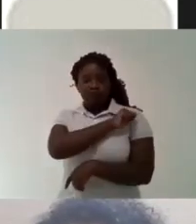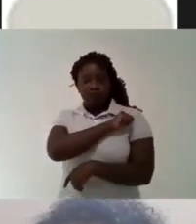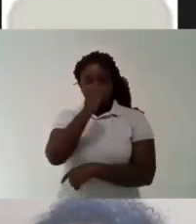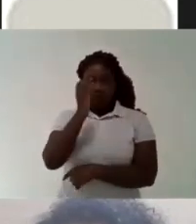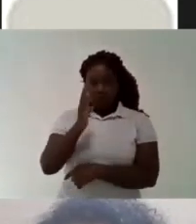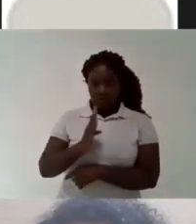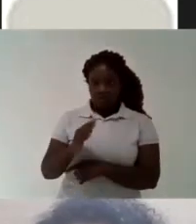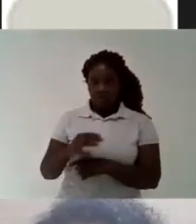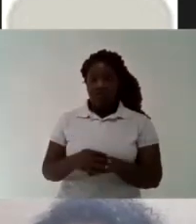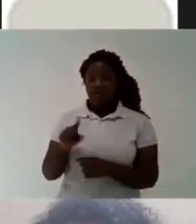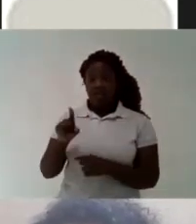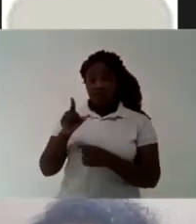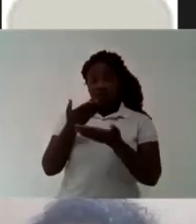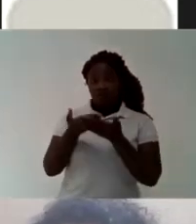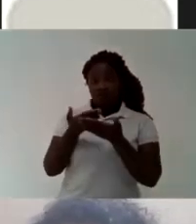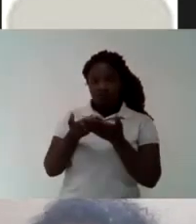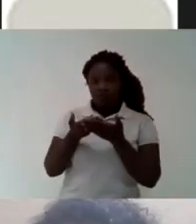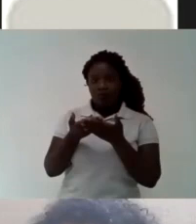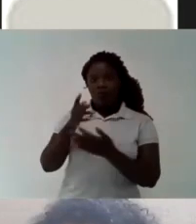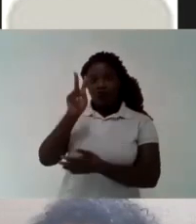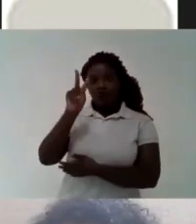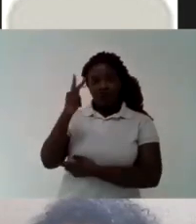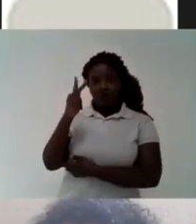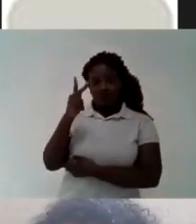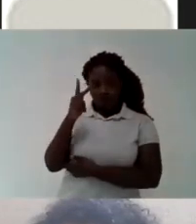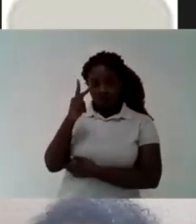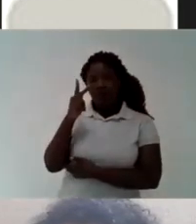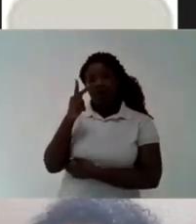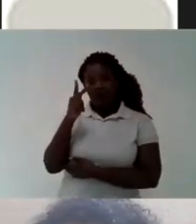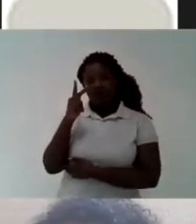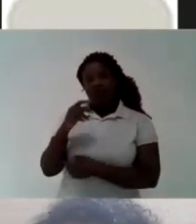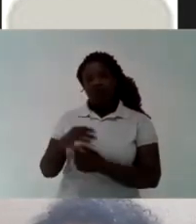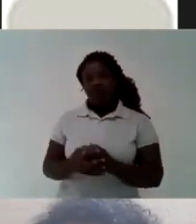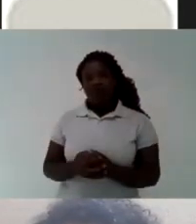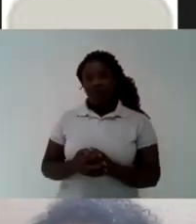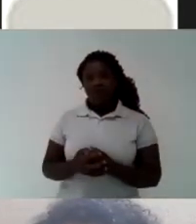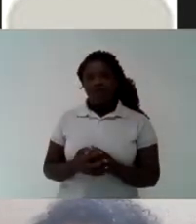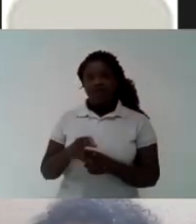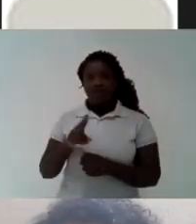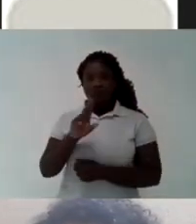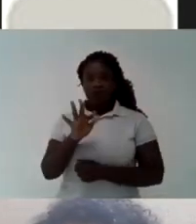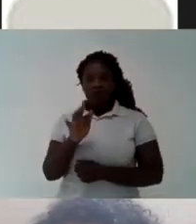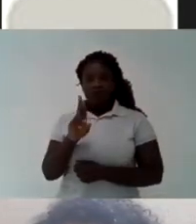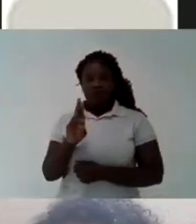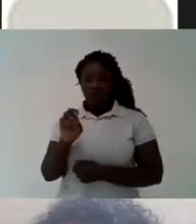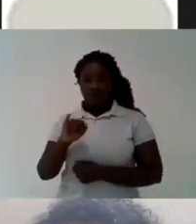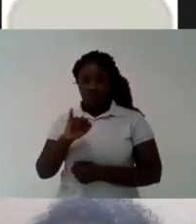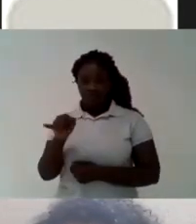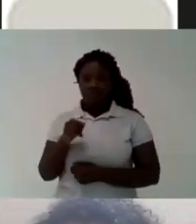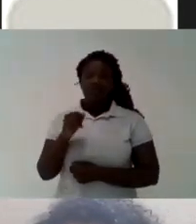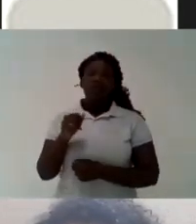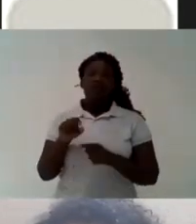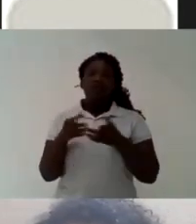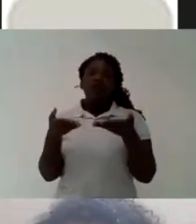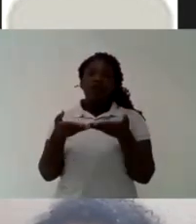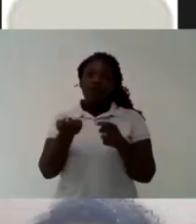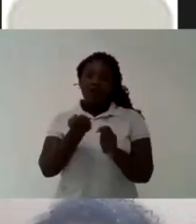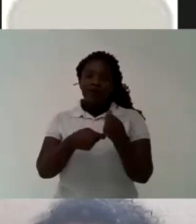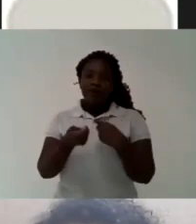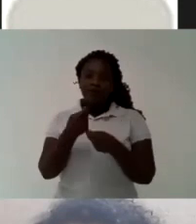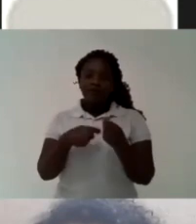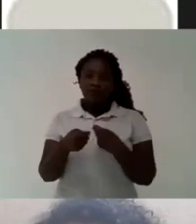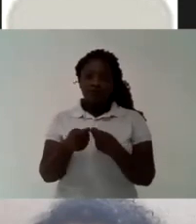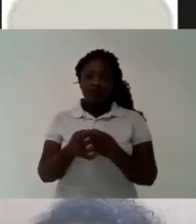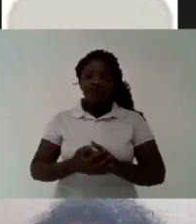and economics at the King's College London And I am also the treasurer of